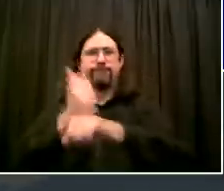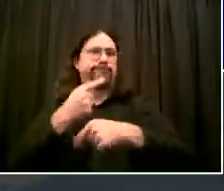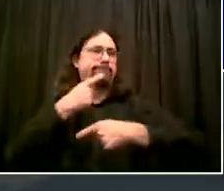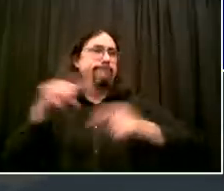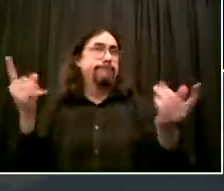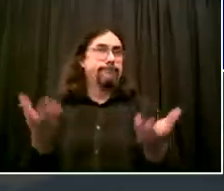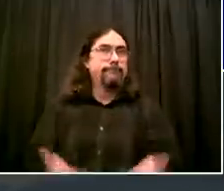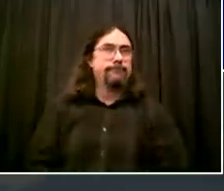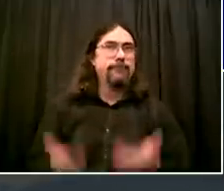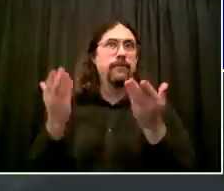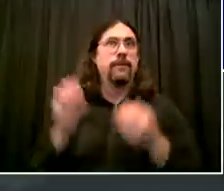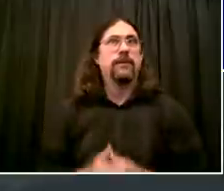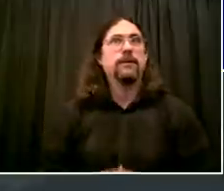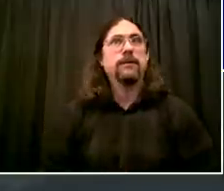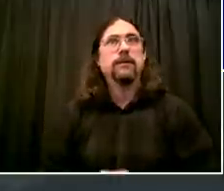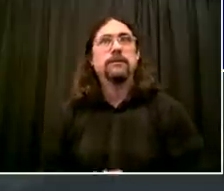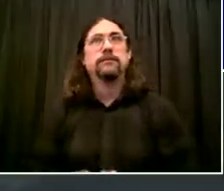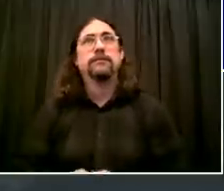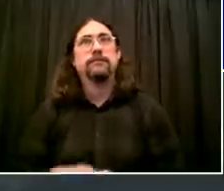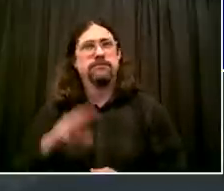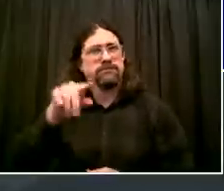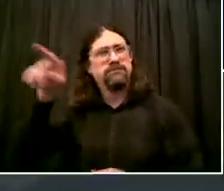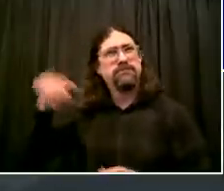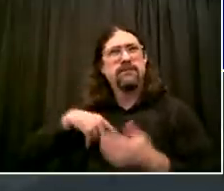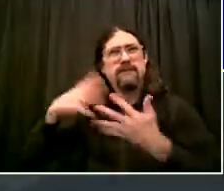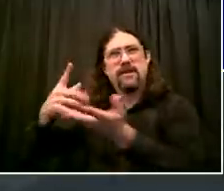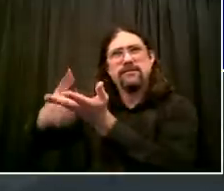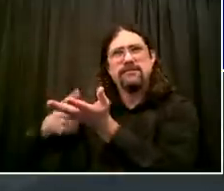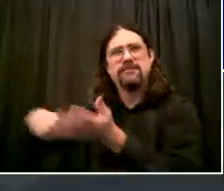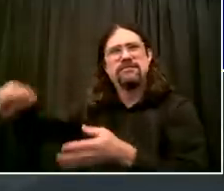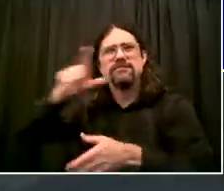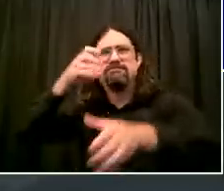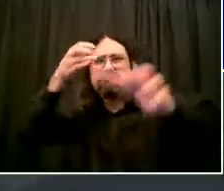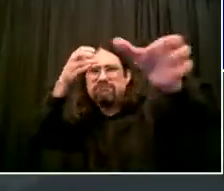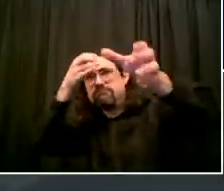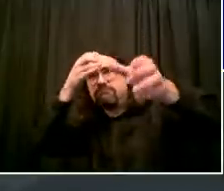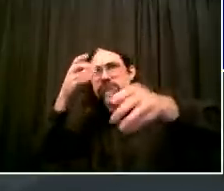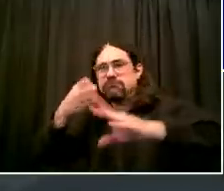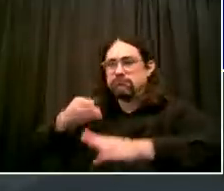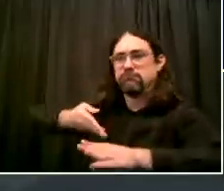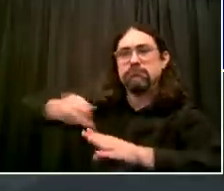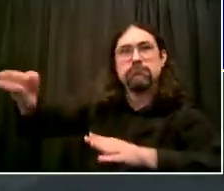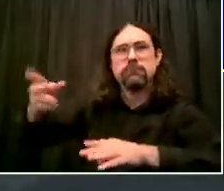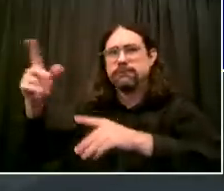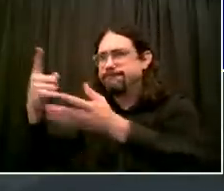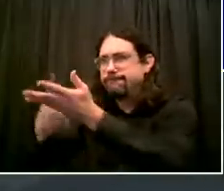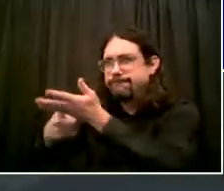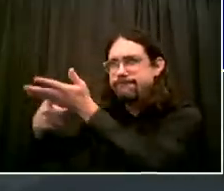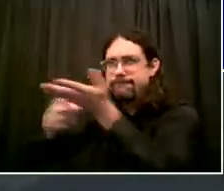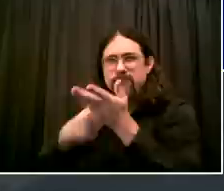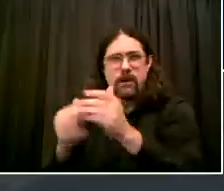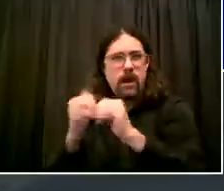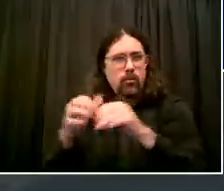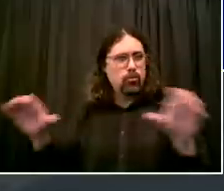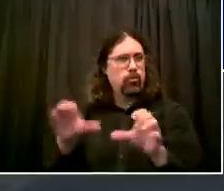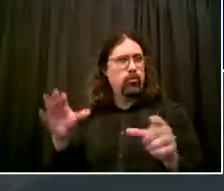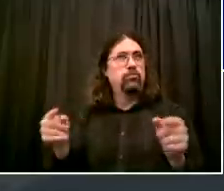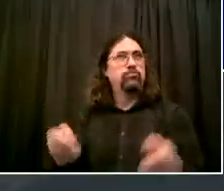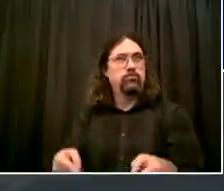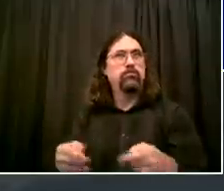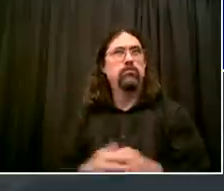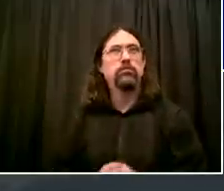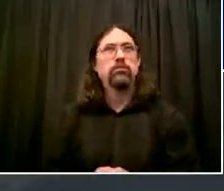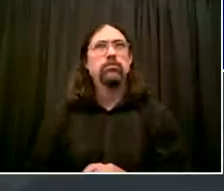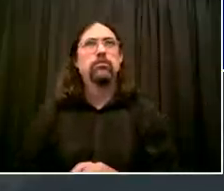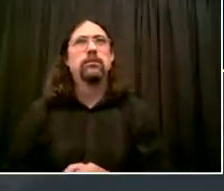what's about to happen, two of our commissioners and a leader in the restaurant field. But I want to just, before I turn to them,